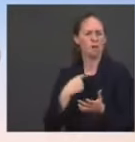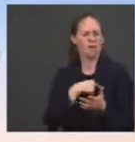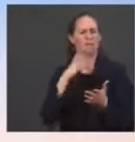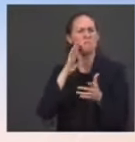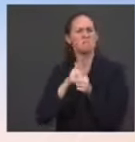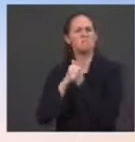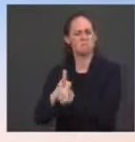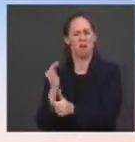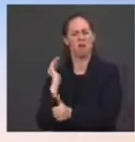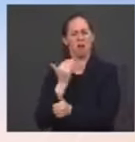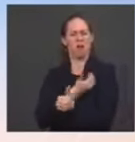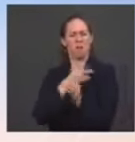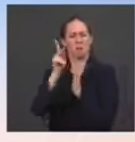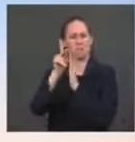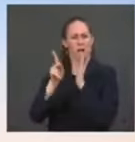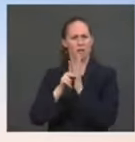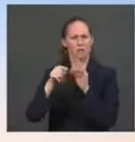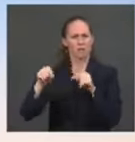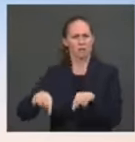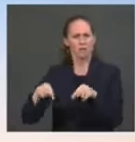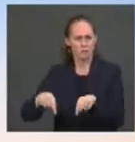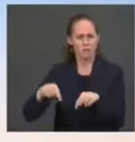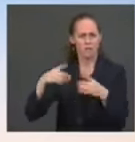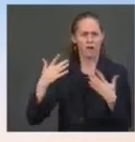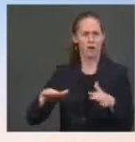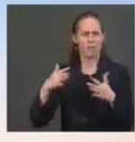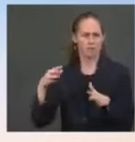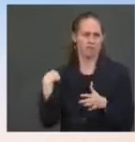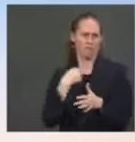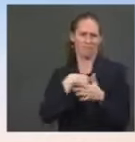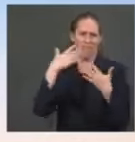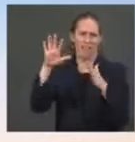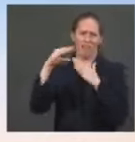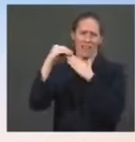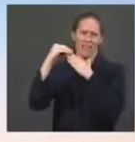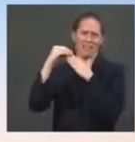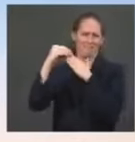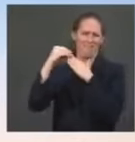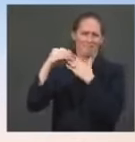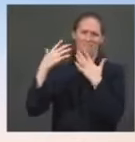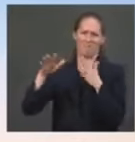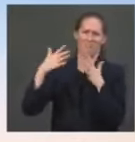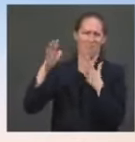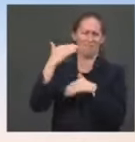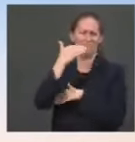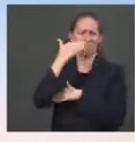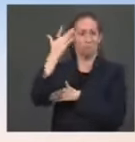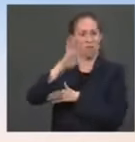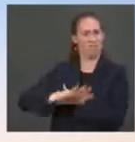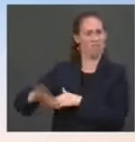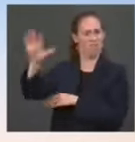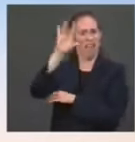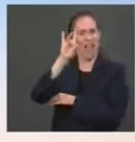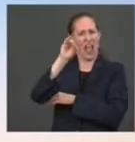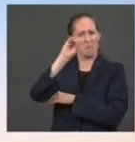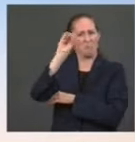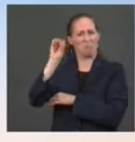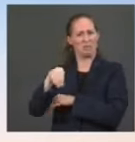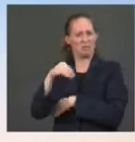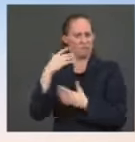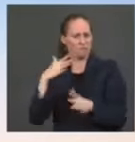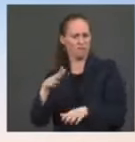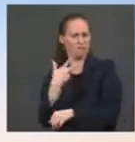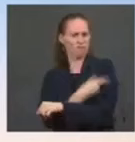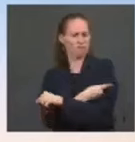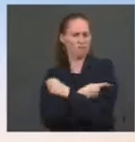nearly 80% of the American public getting at least one shot and bringing the cases of COVID down dramatically over the